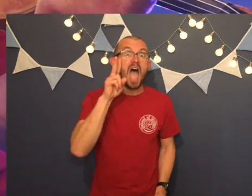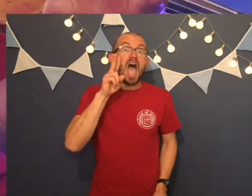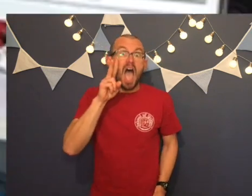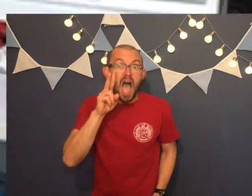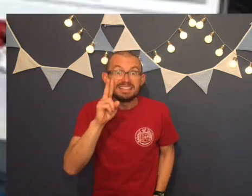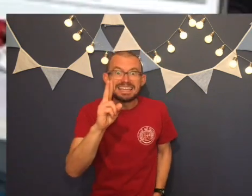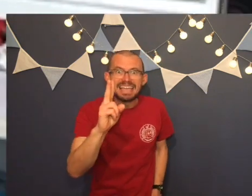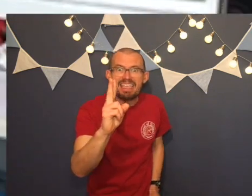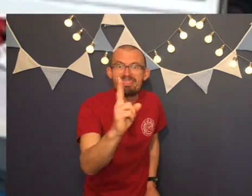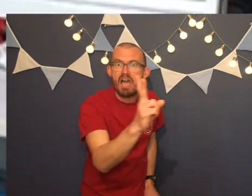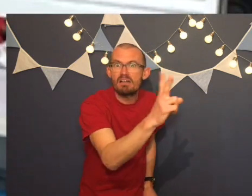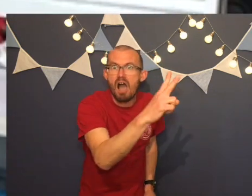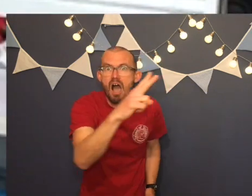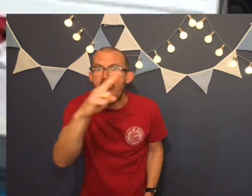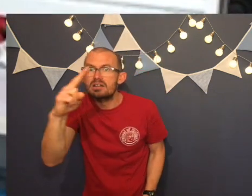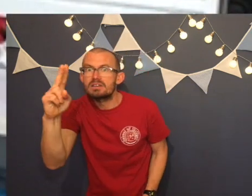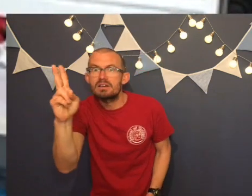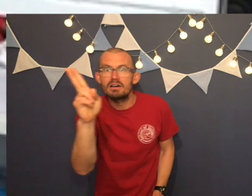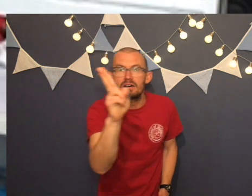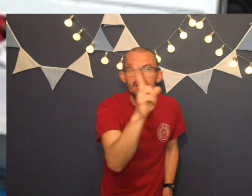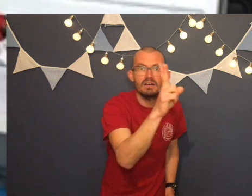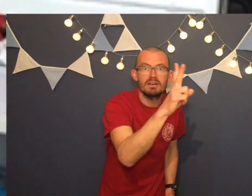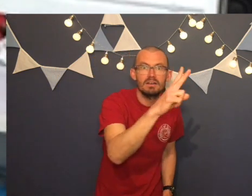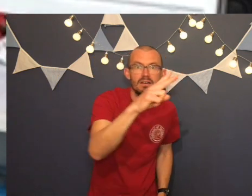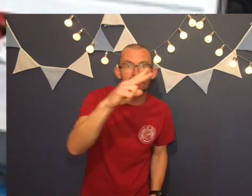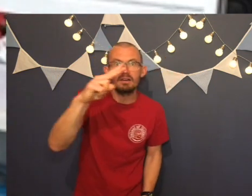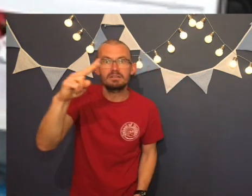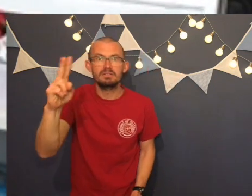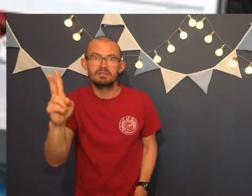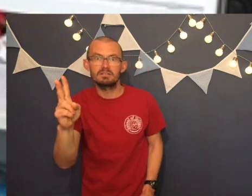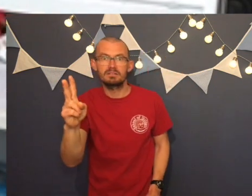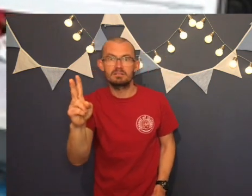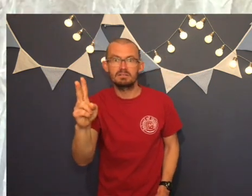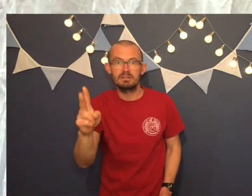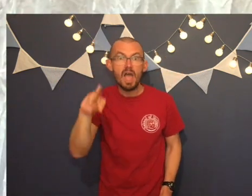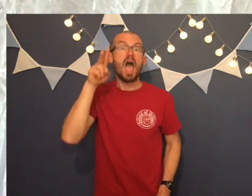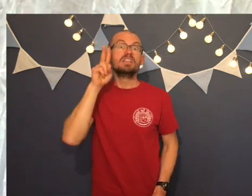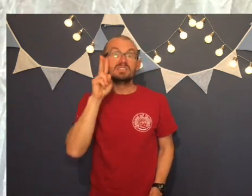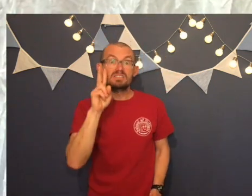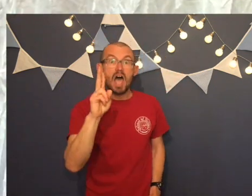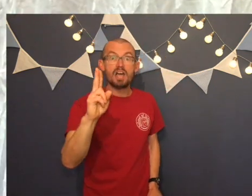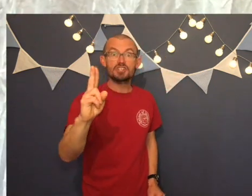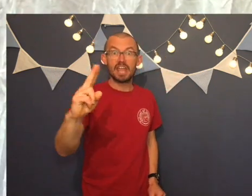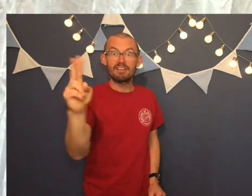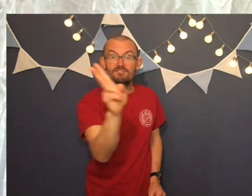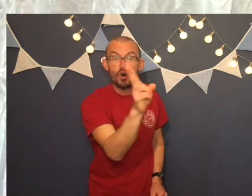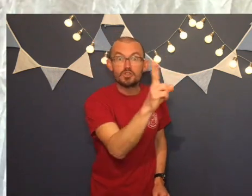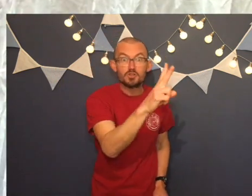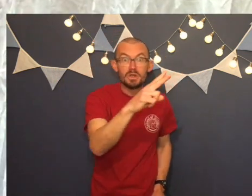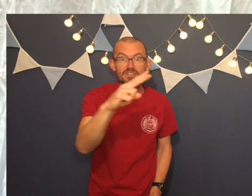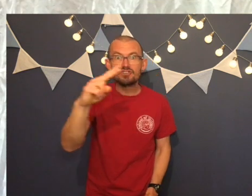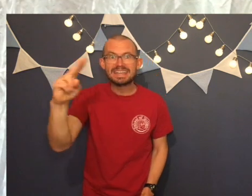Hunting in the garden, searching